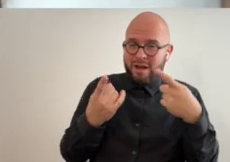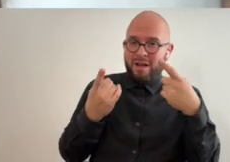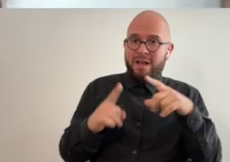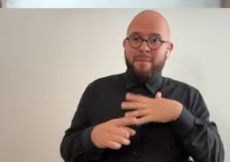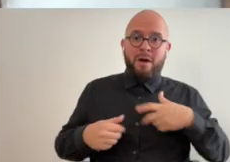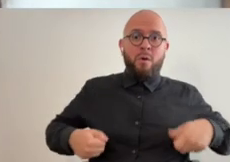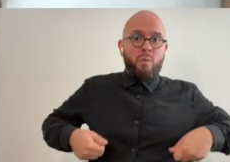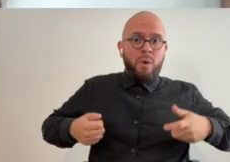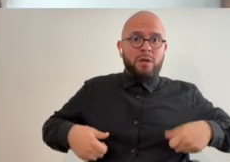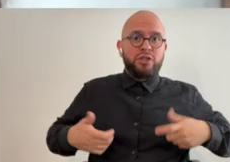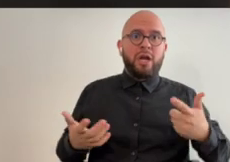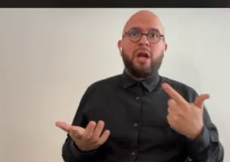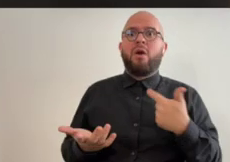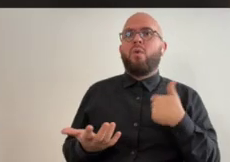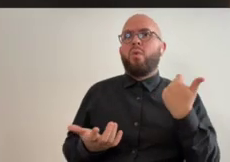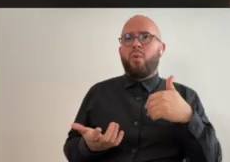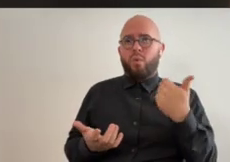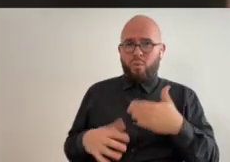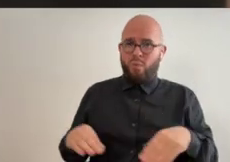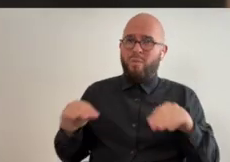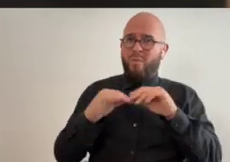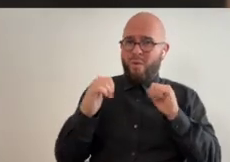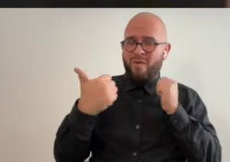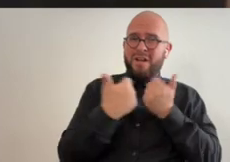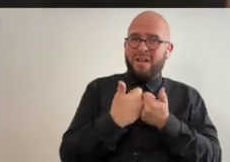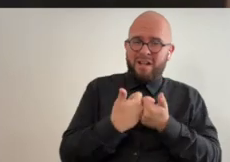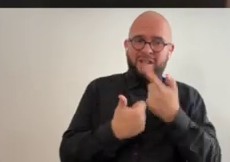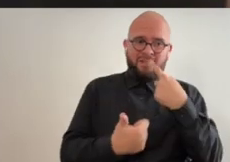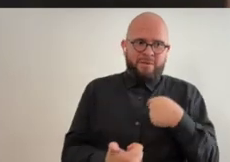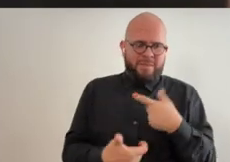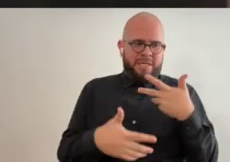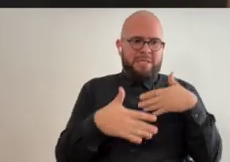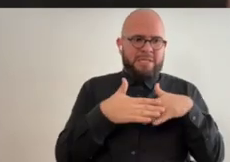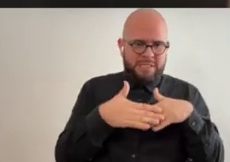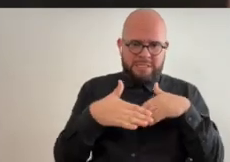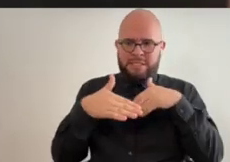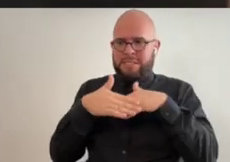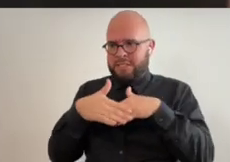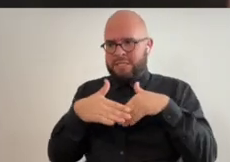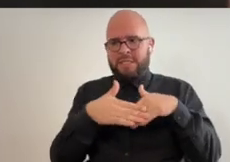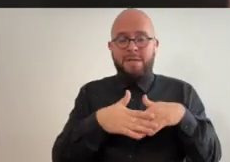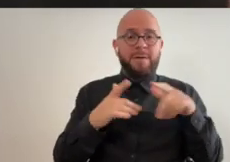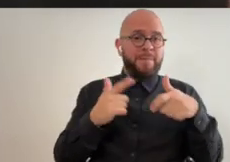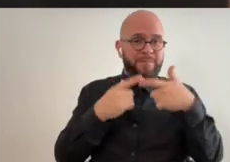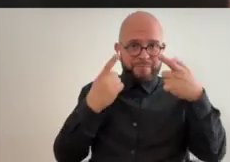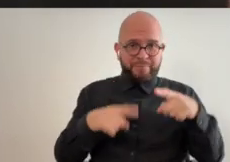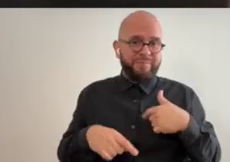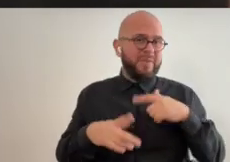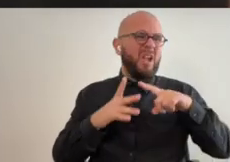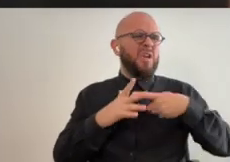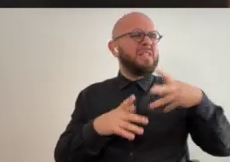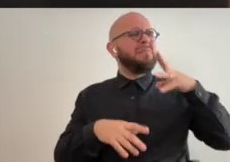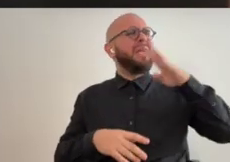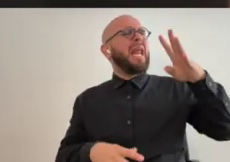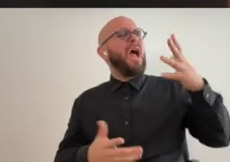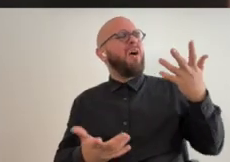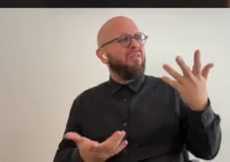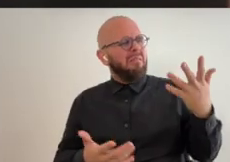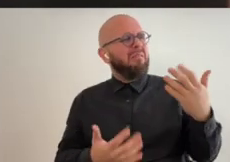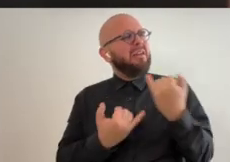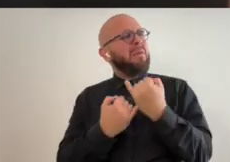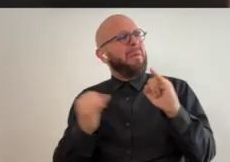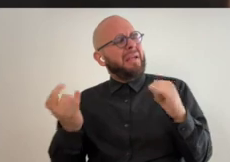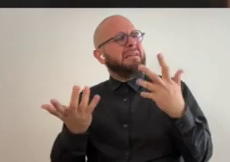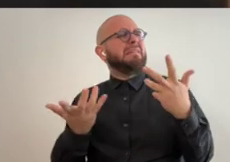that but um when i had the wheelchair it was like a much bigger obstacle for me to get in places so then i started speaking